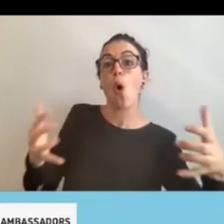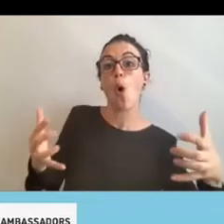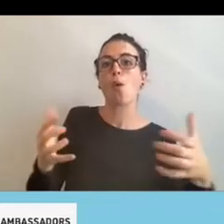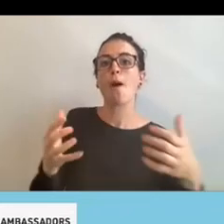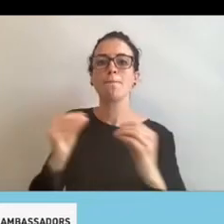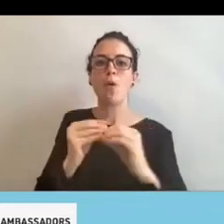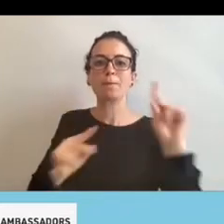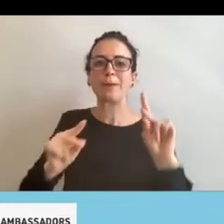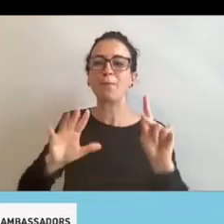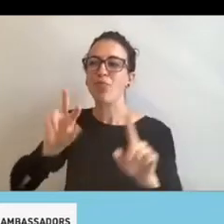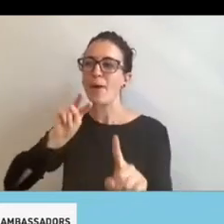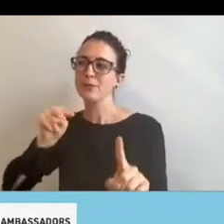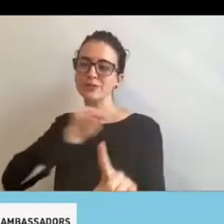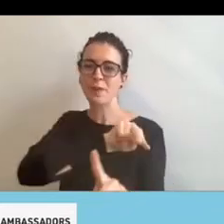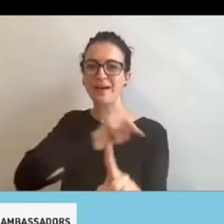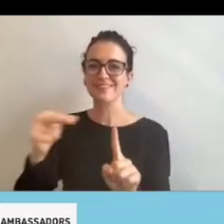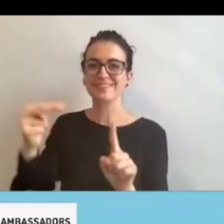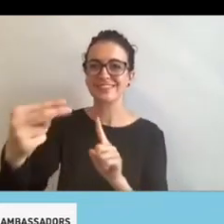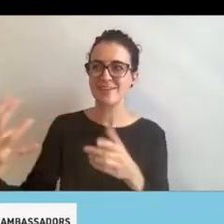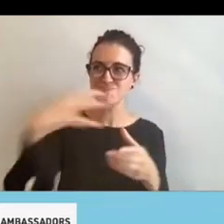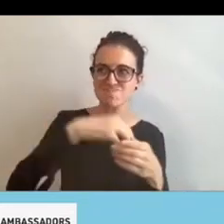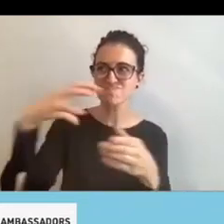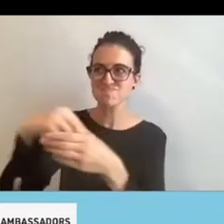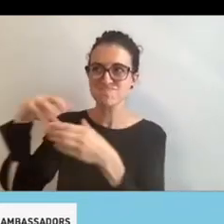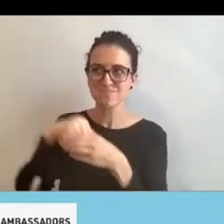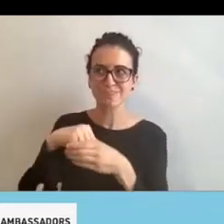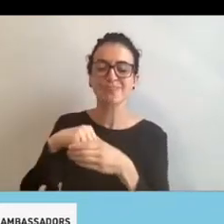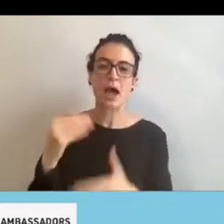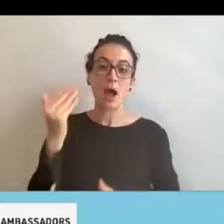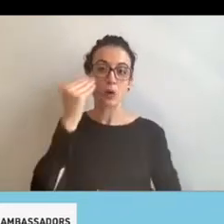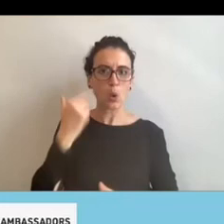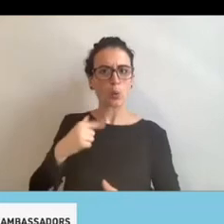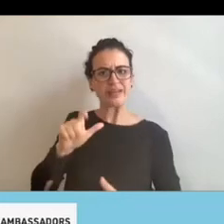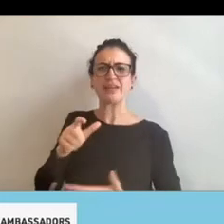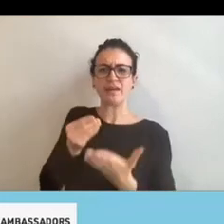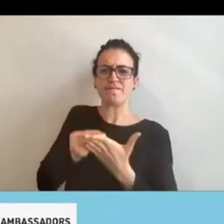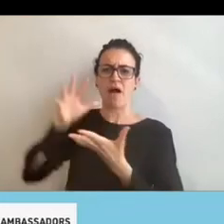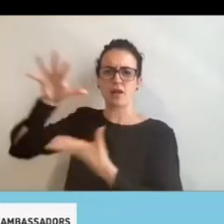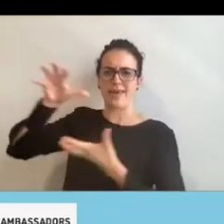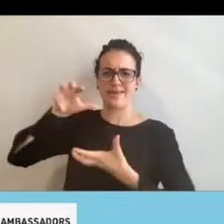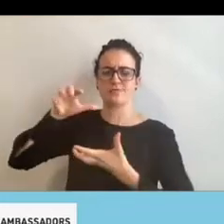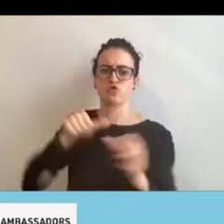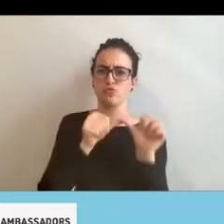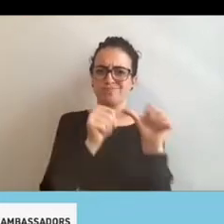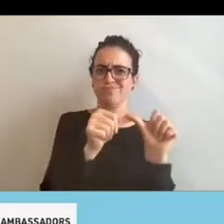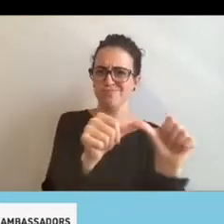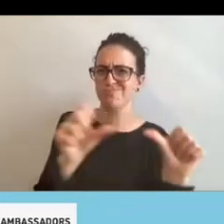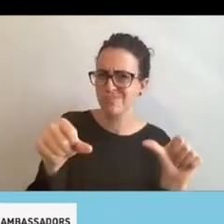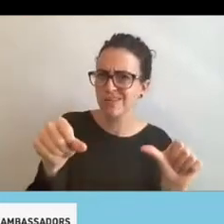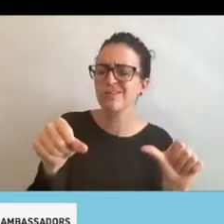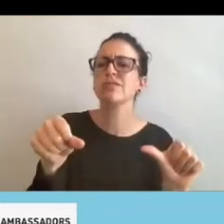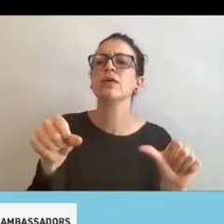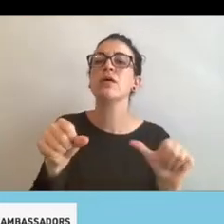our social media. But we need funding to do that. But regardless of what happens, we're still going to be